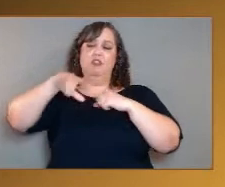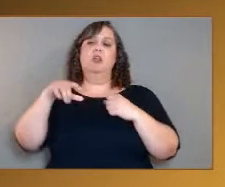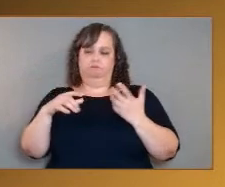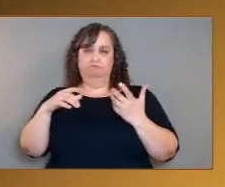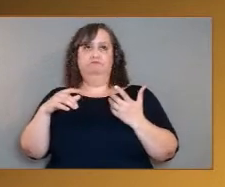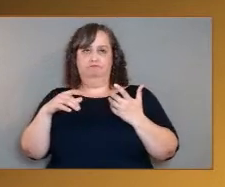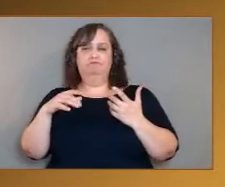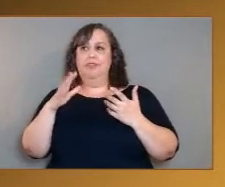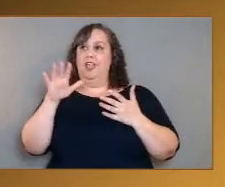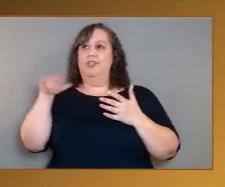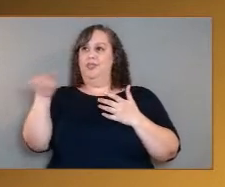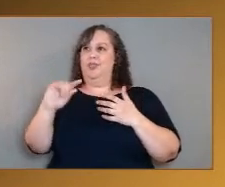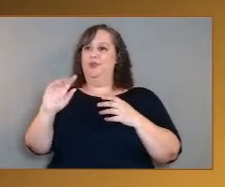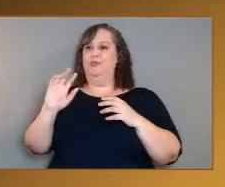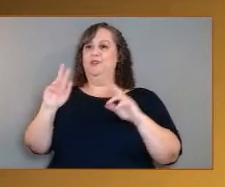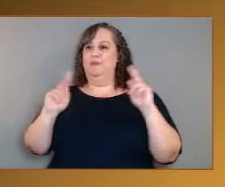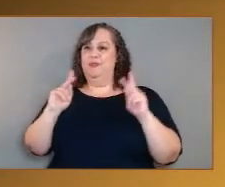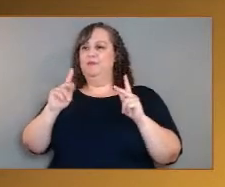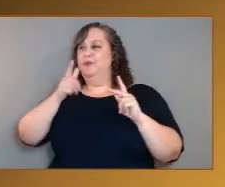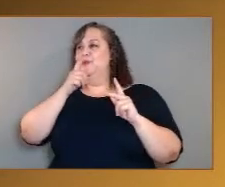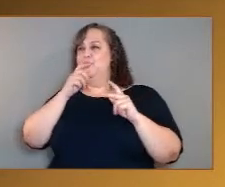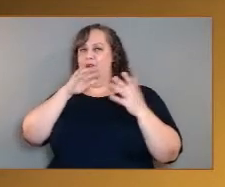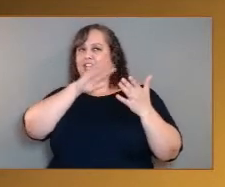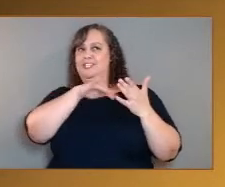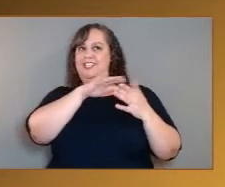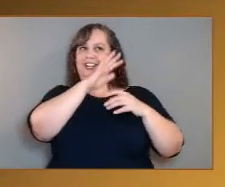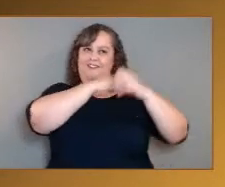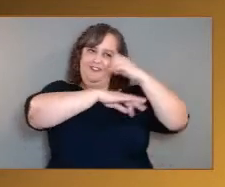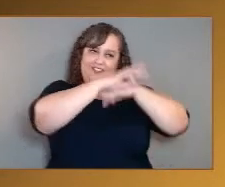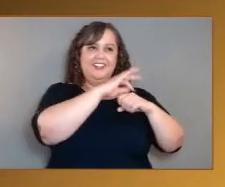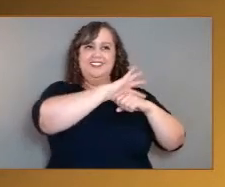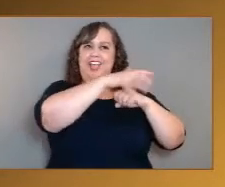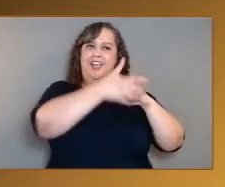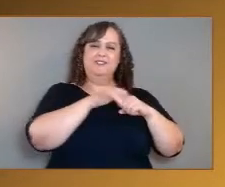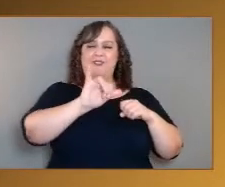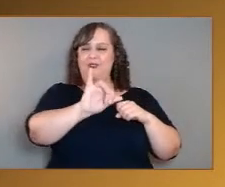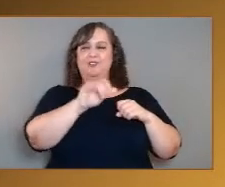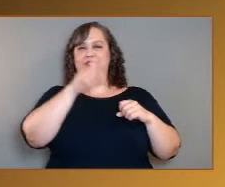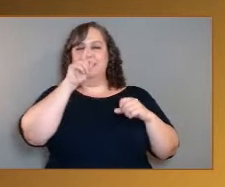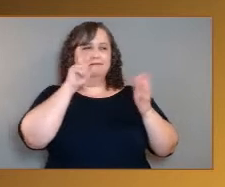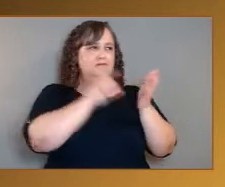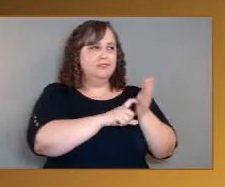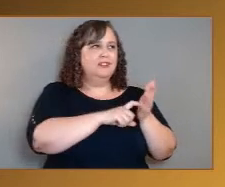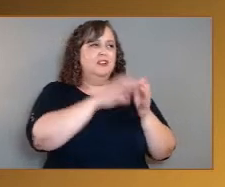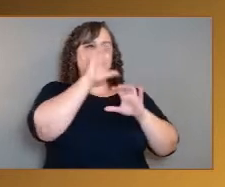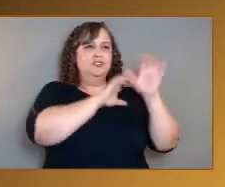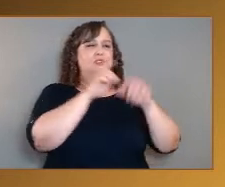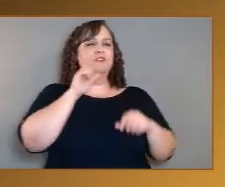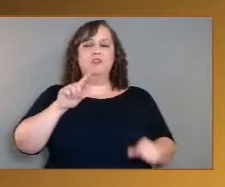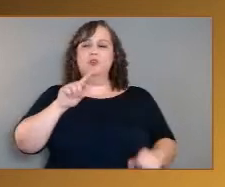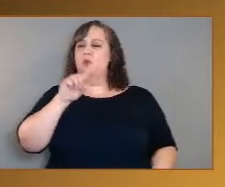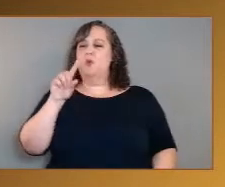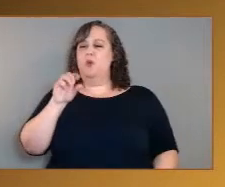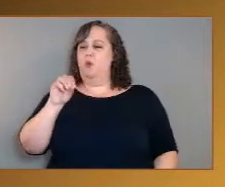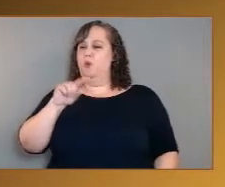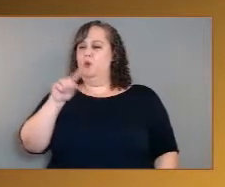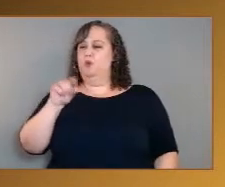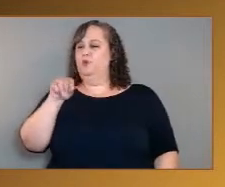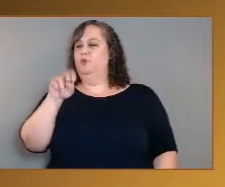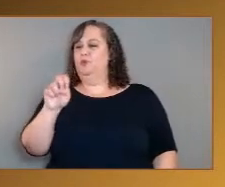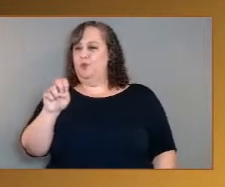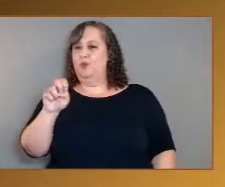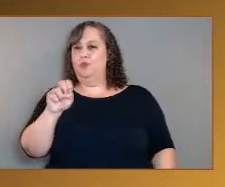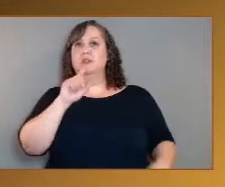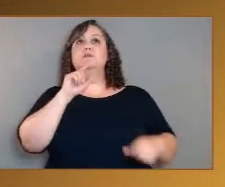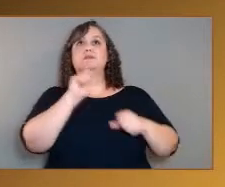the chemistry of Venus's atmosphere and they decided to go and look for ozone and as a process and in that process discovered this ozone hole.